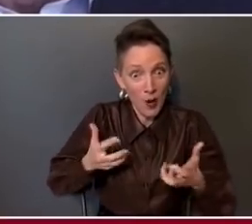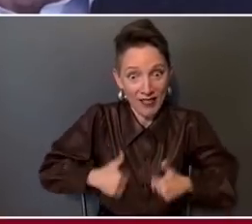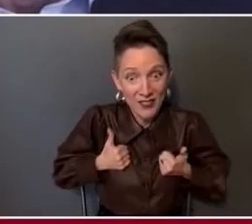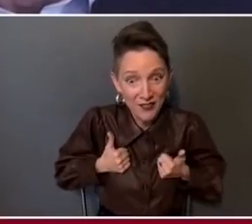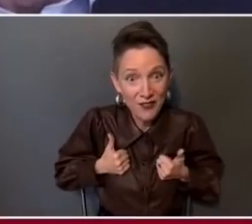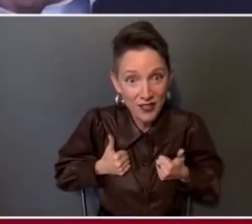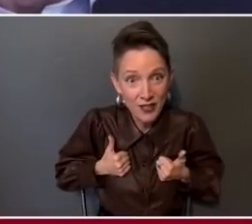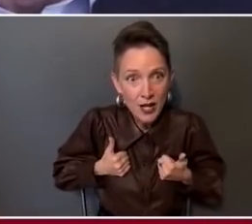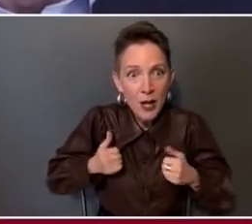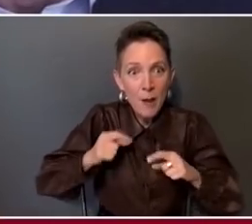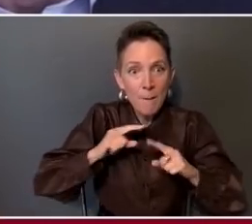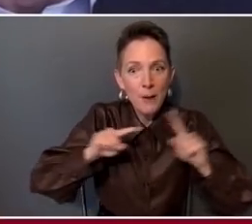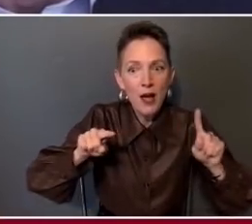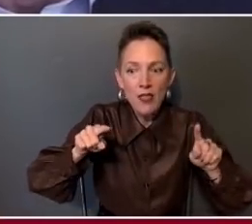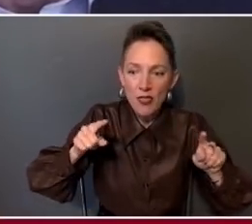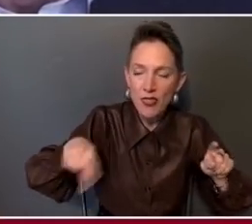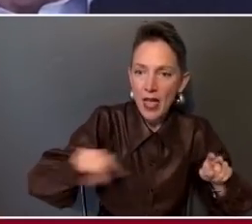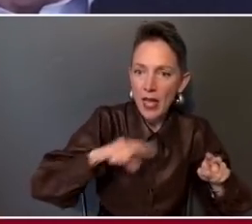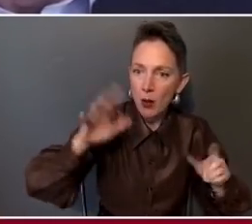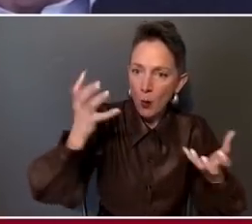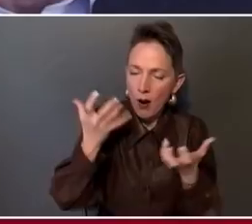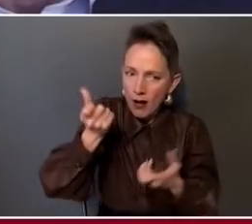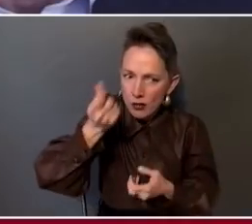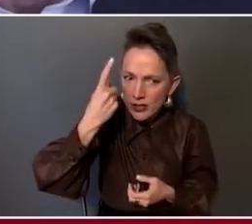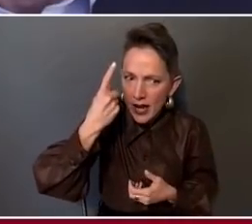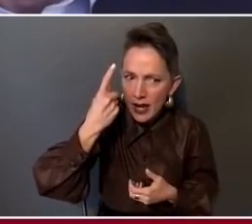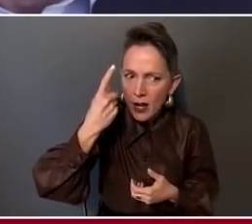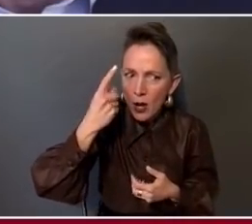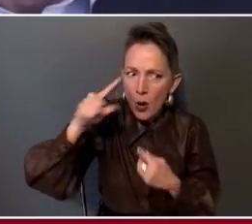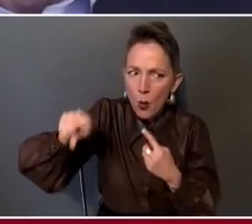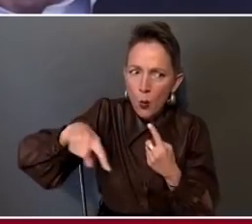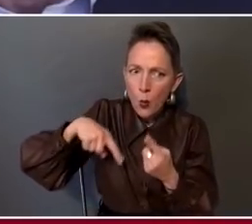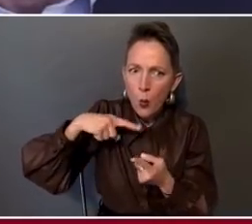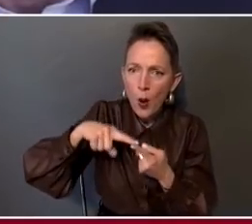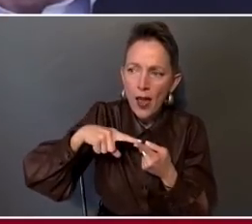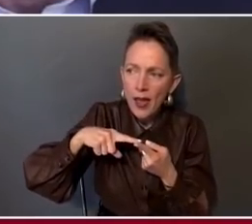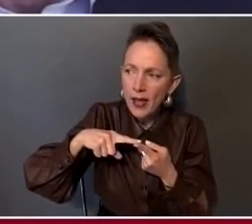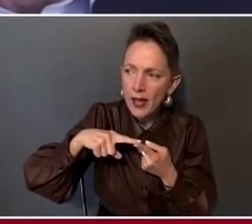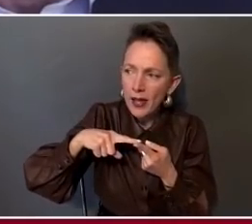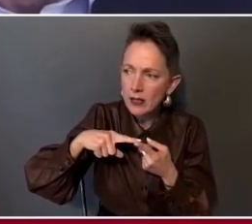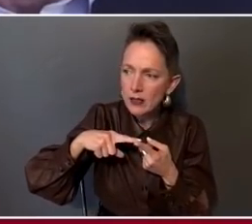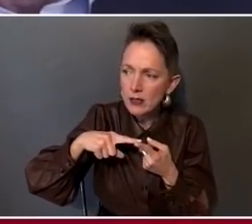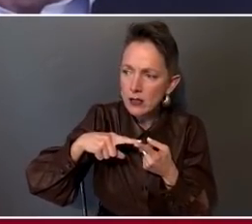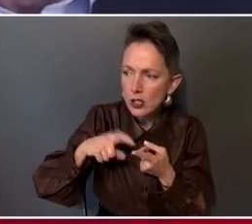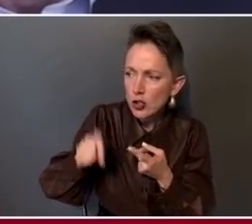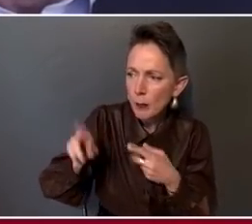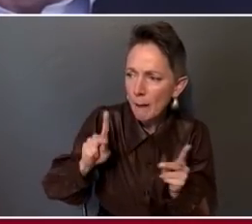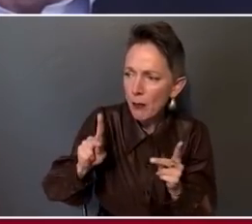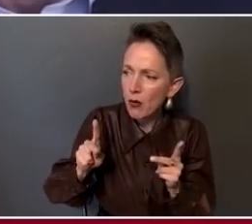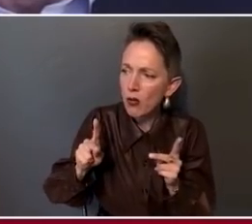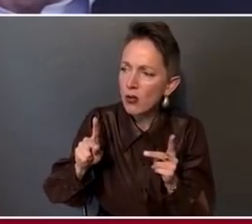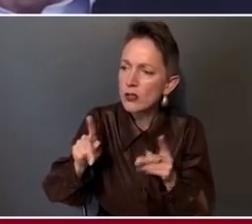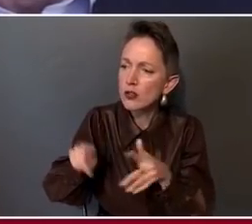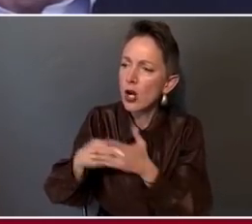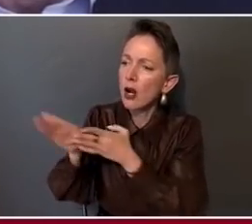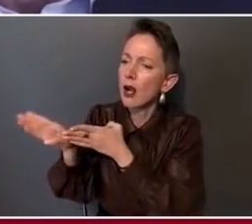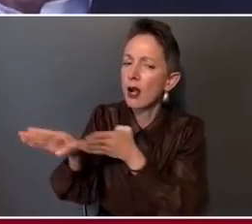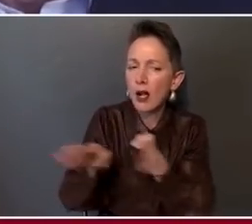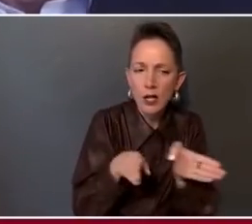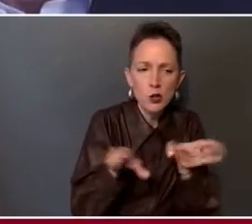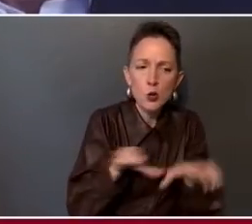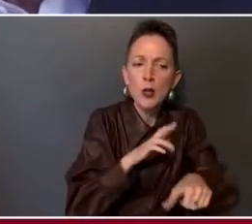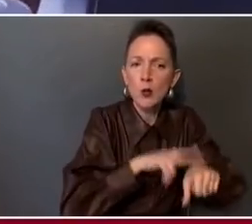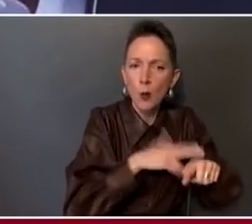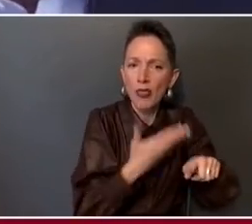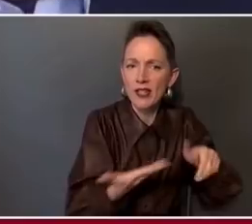but they really want to understand, at what point do they lean back in to some of these normal things, even when there are some risks?